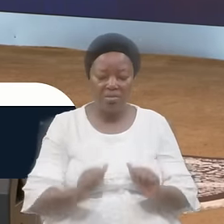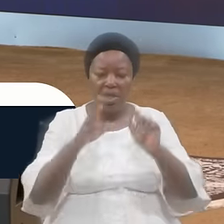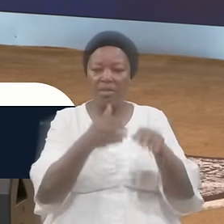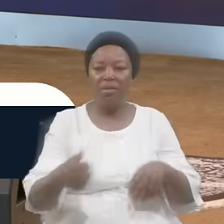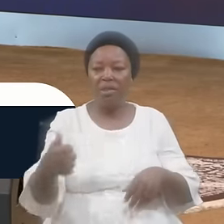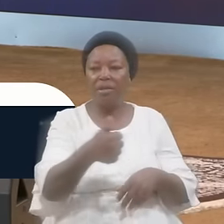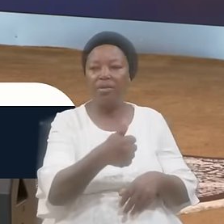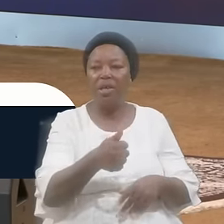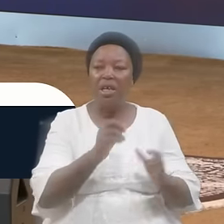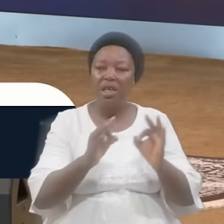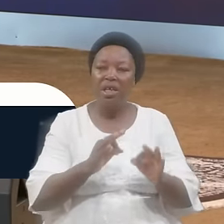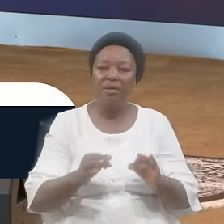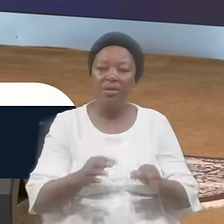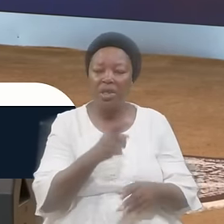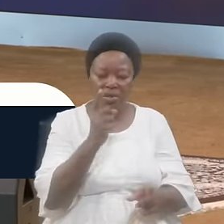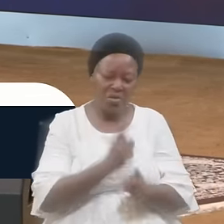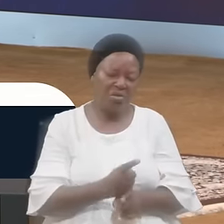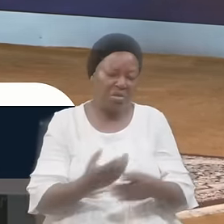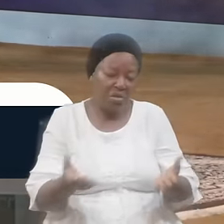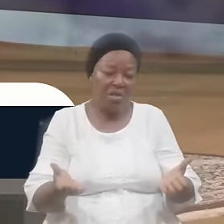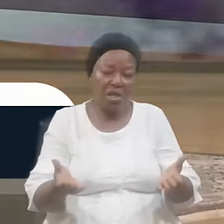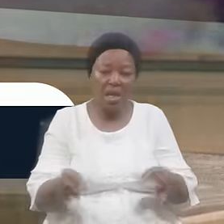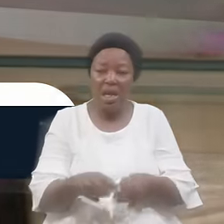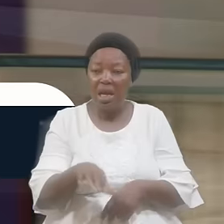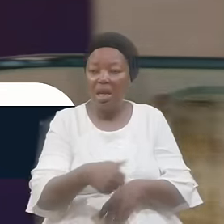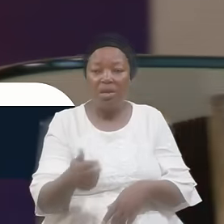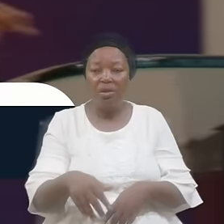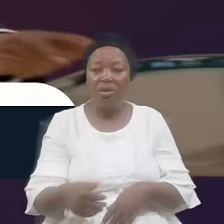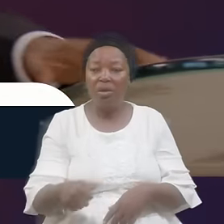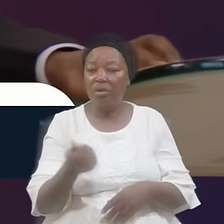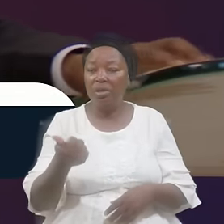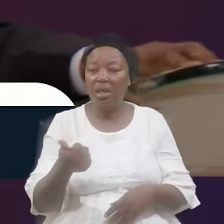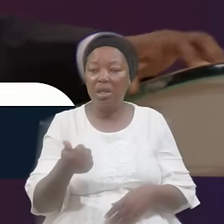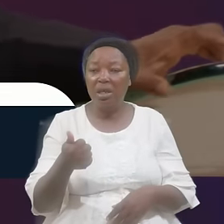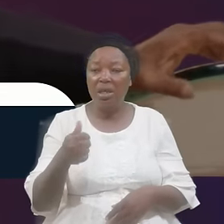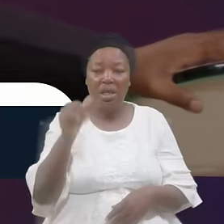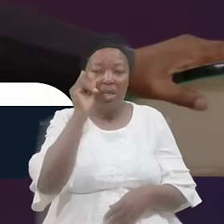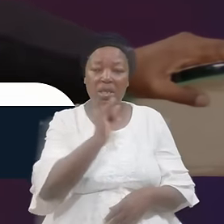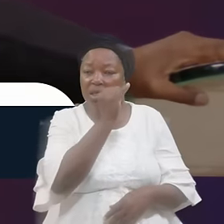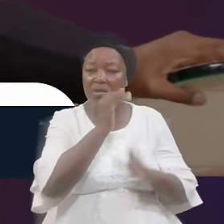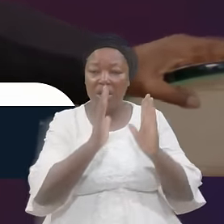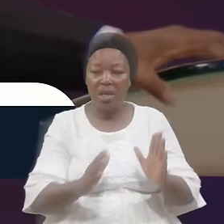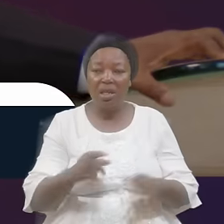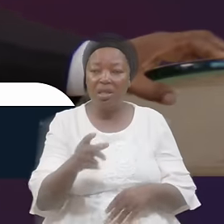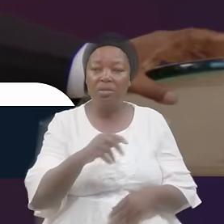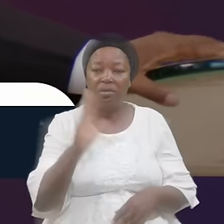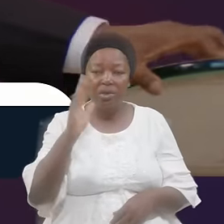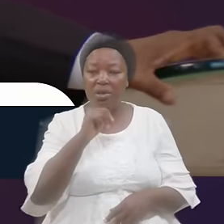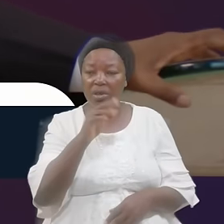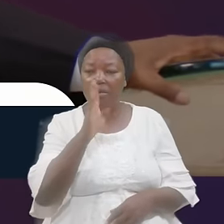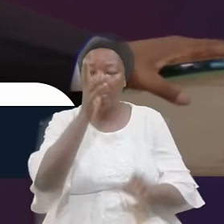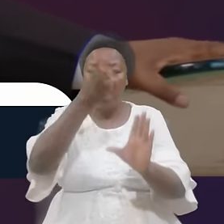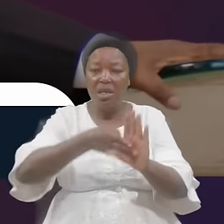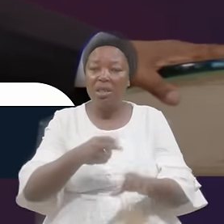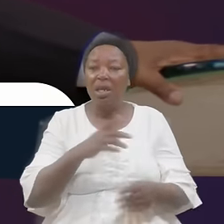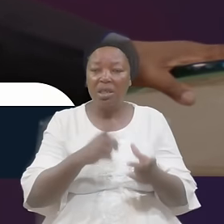If They Were Just Like Any Other Israelite They Would Not Have Been Enlisted It's